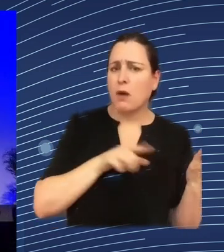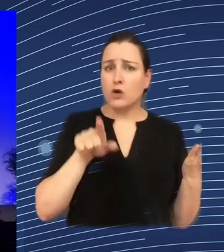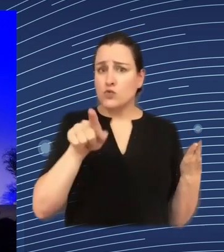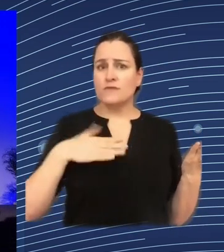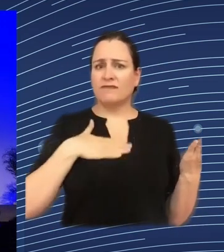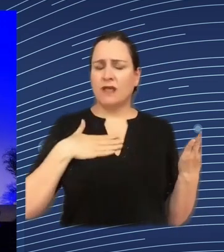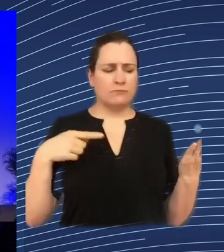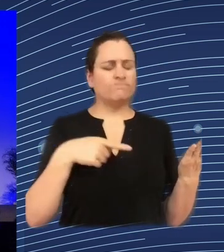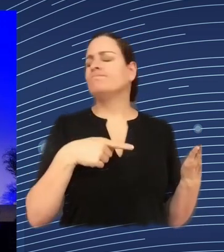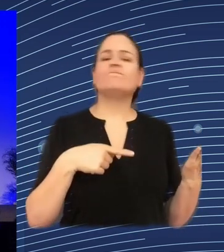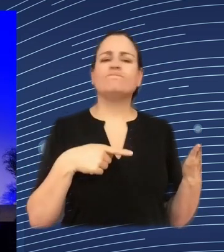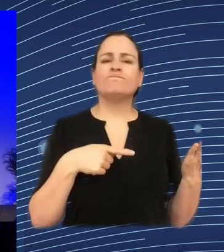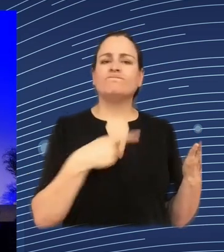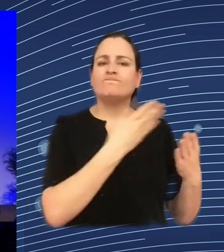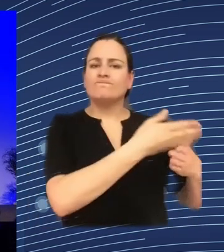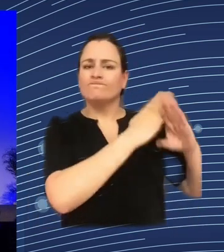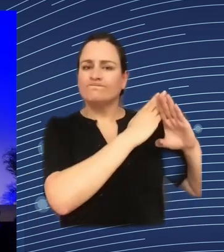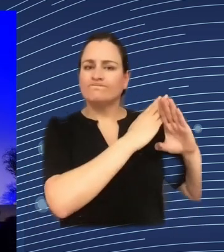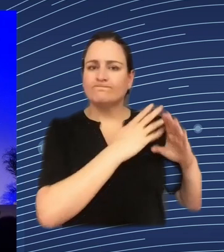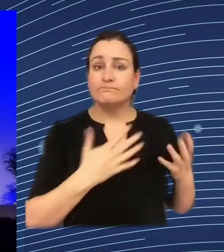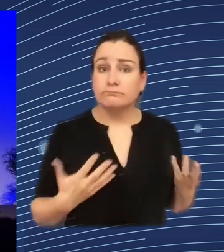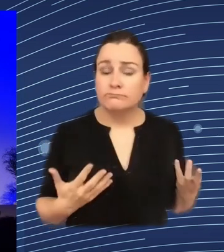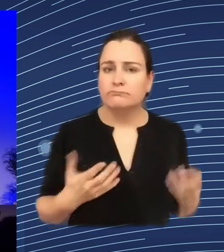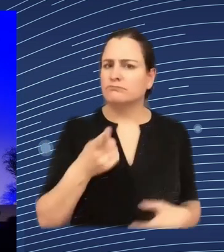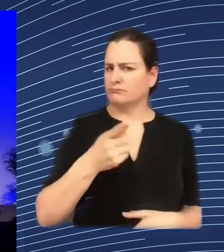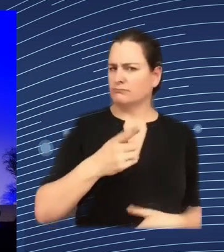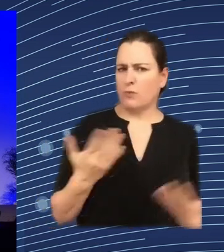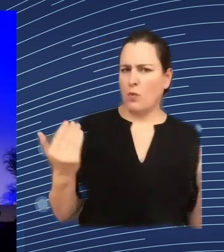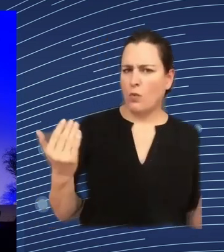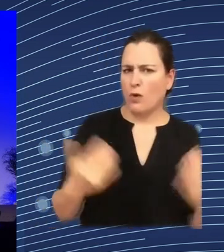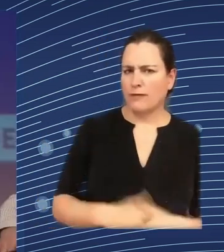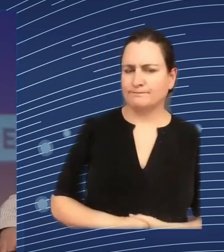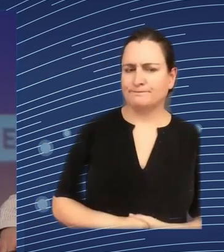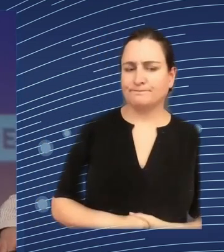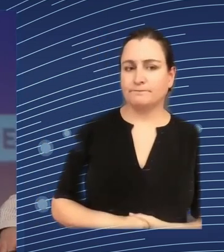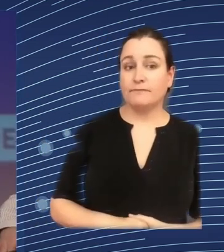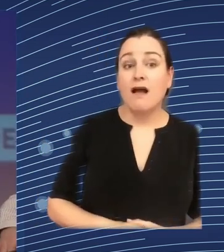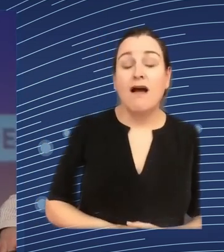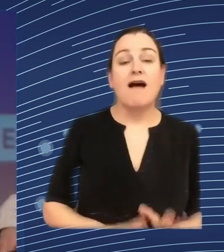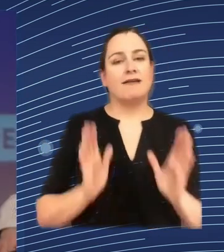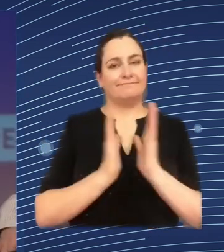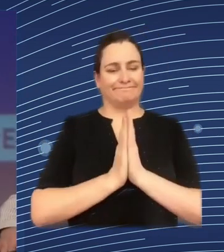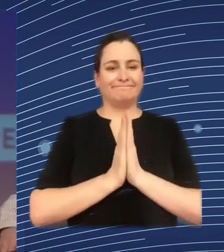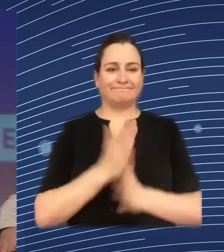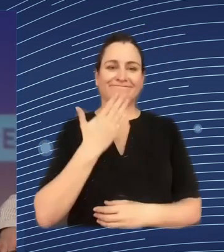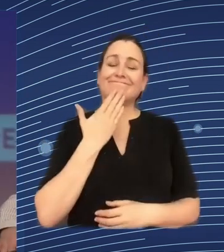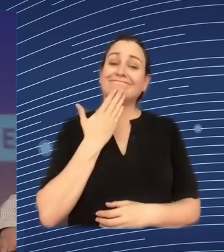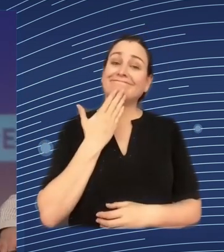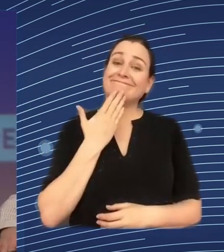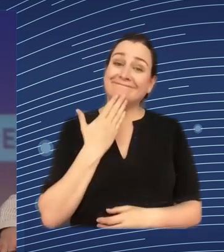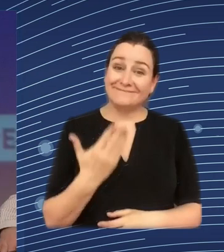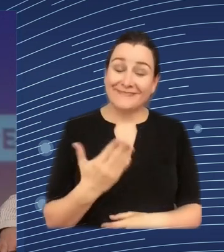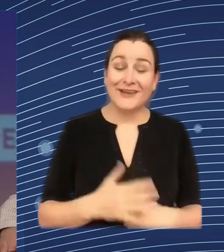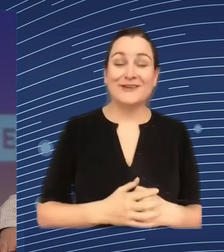first of all first think you need to get your mic first of all I want to say thank you for the invitation I'm